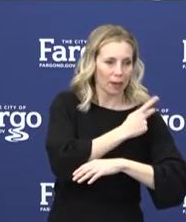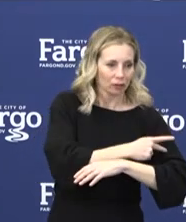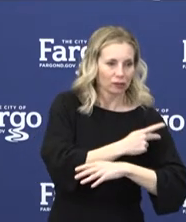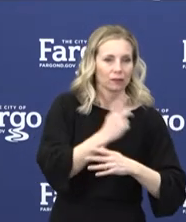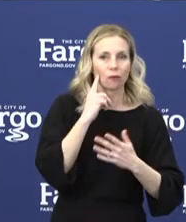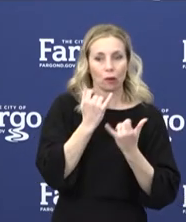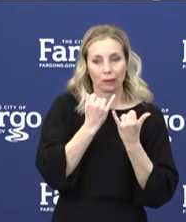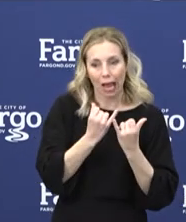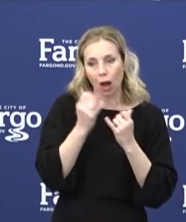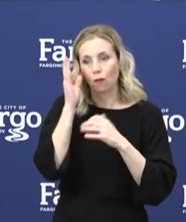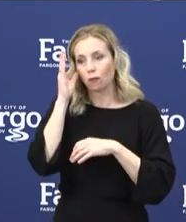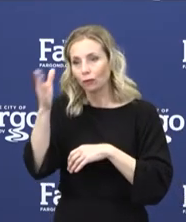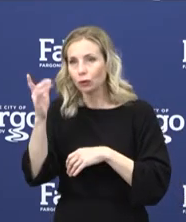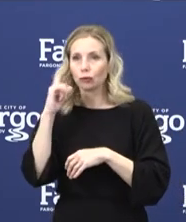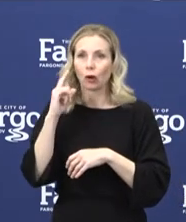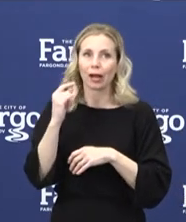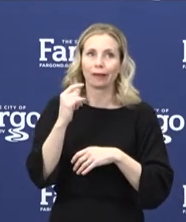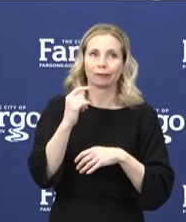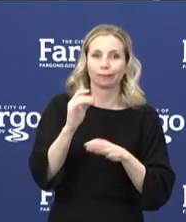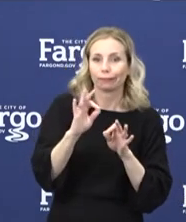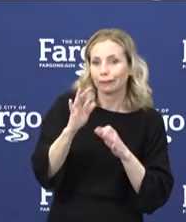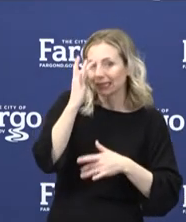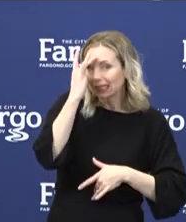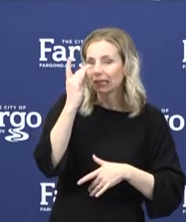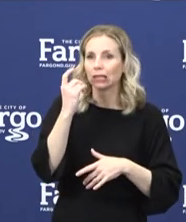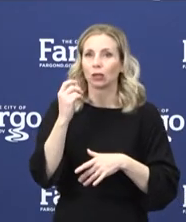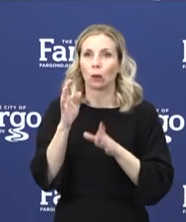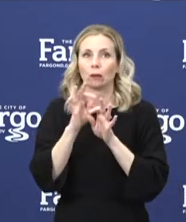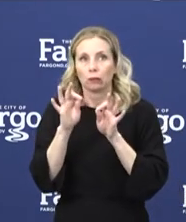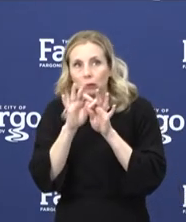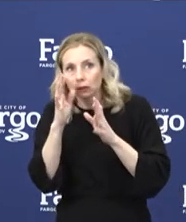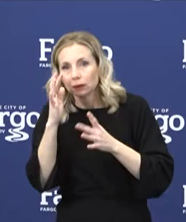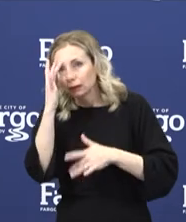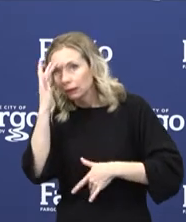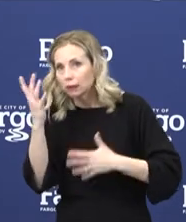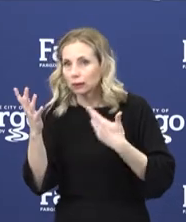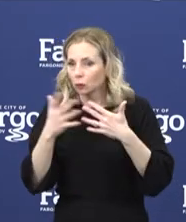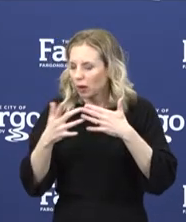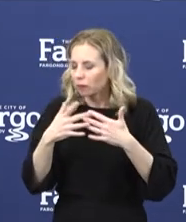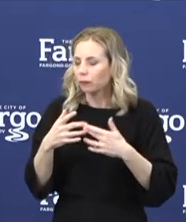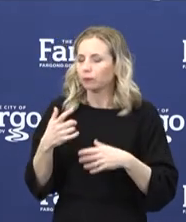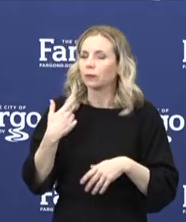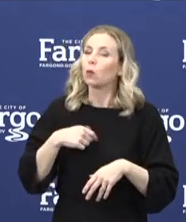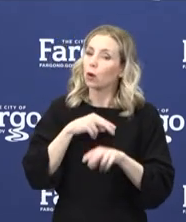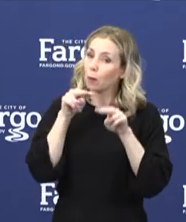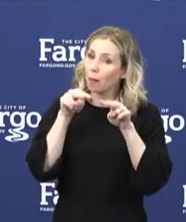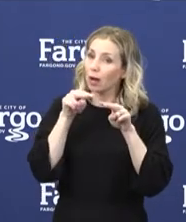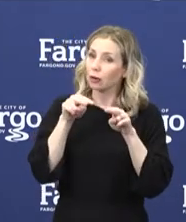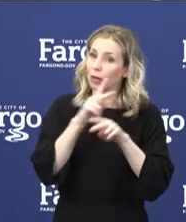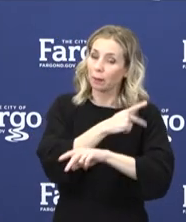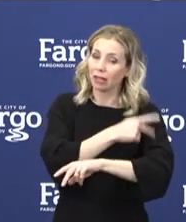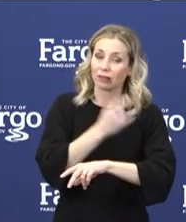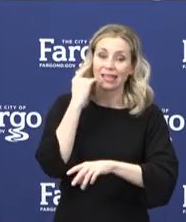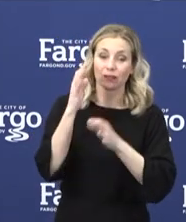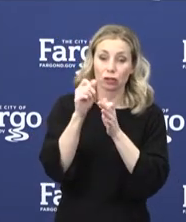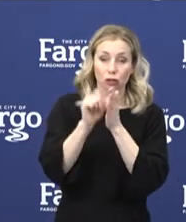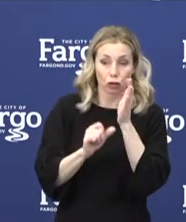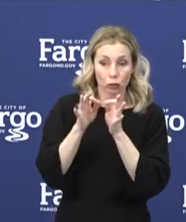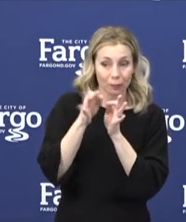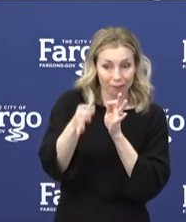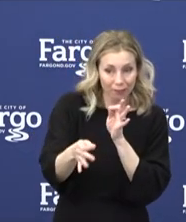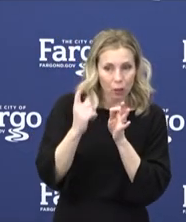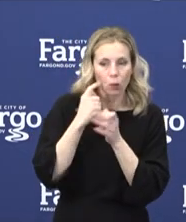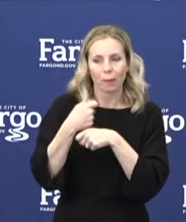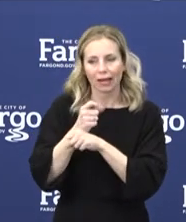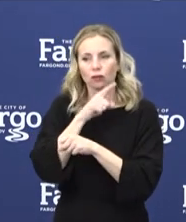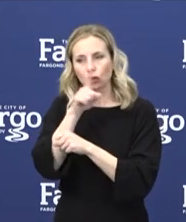We are monitoring patients who've had surgical procedures and other procedures delayed and making sure that we're getting them in for the care that